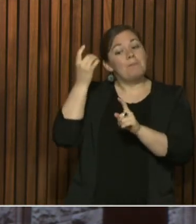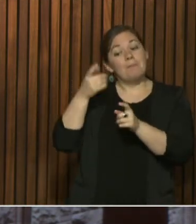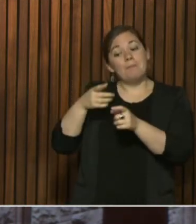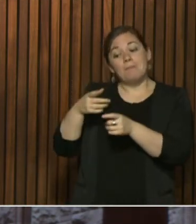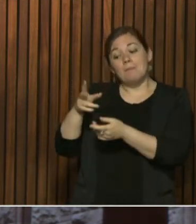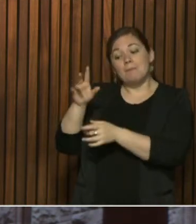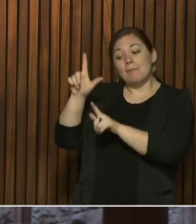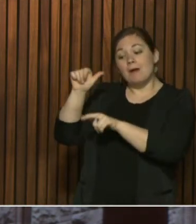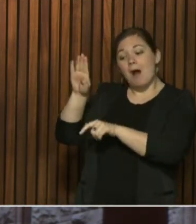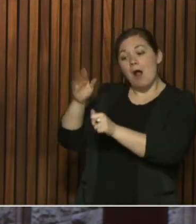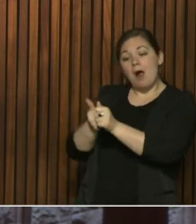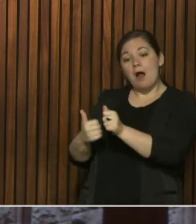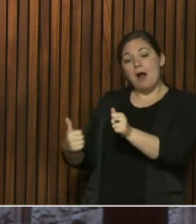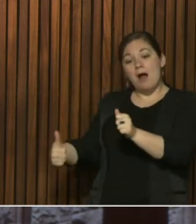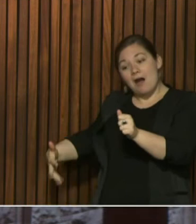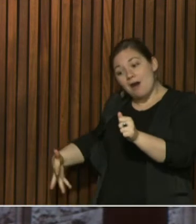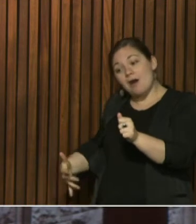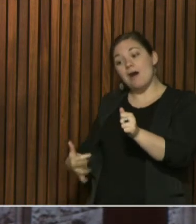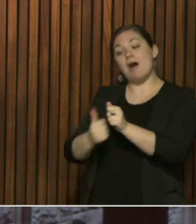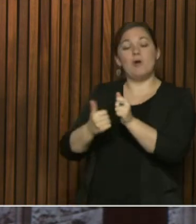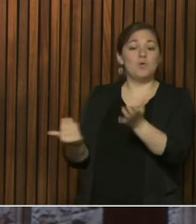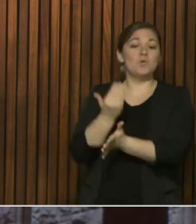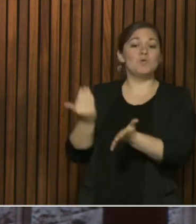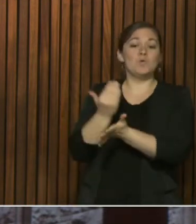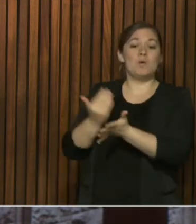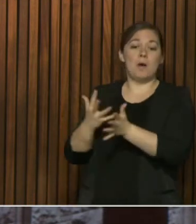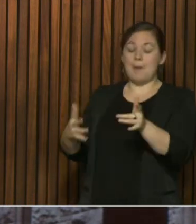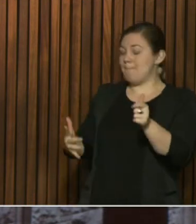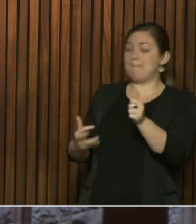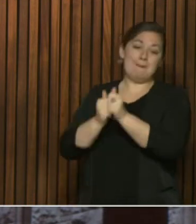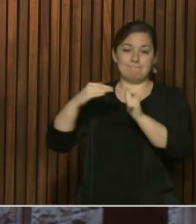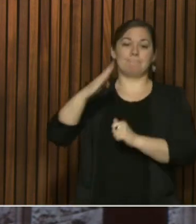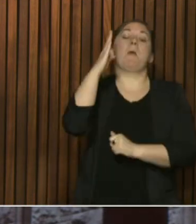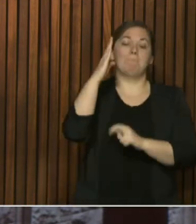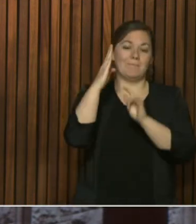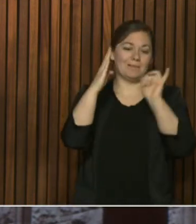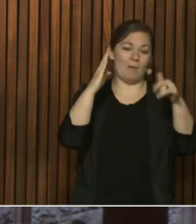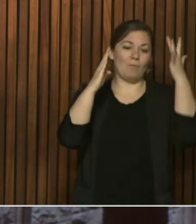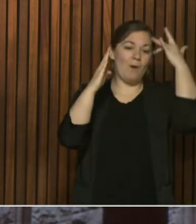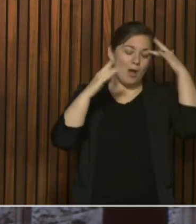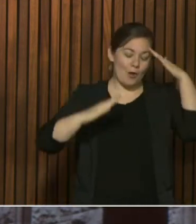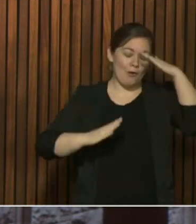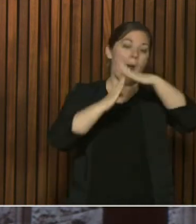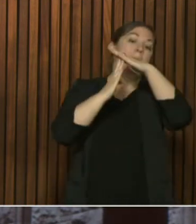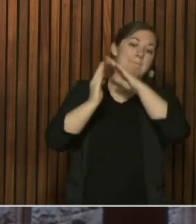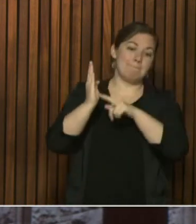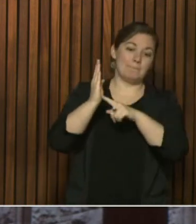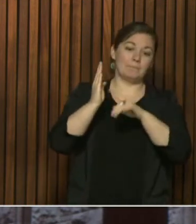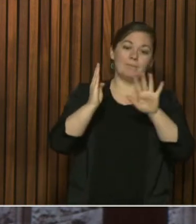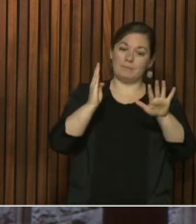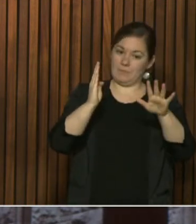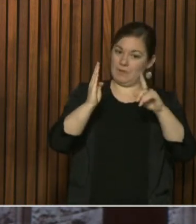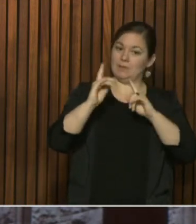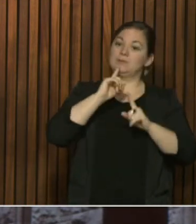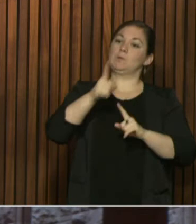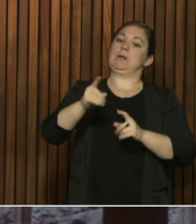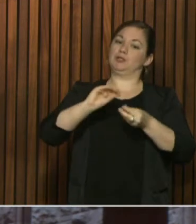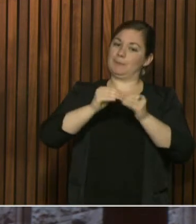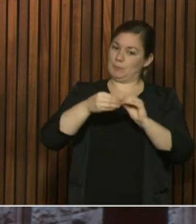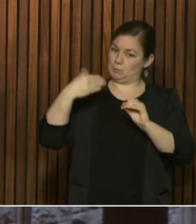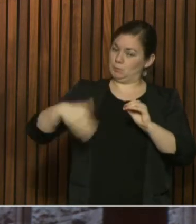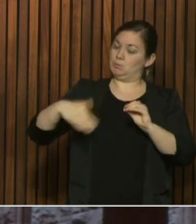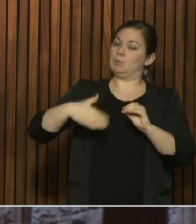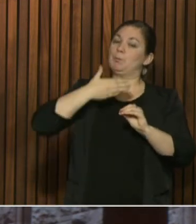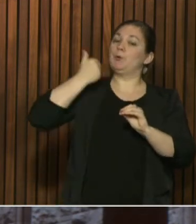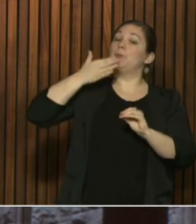capacity. as Dr. Yaffe said, we've removed that backlog now. So we're getting much more real time, if you may. So some of